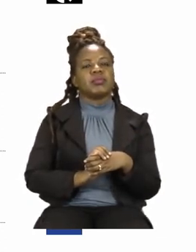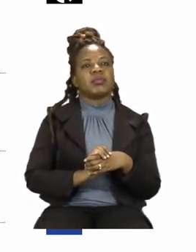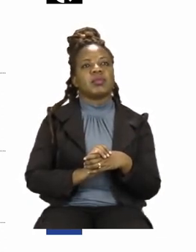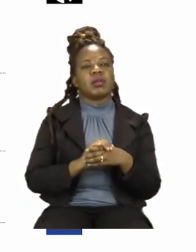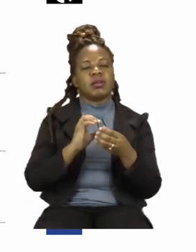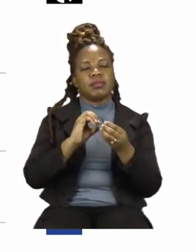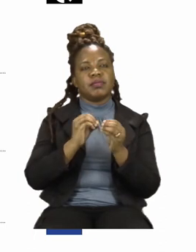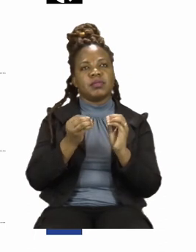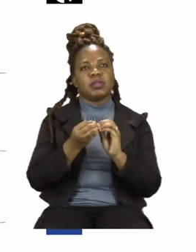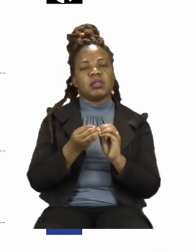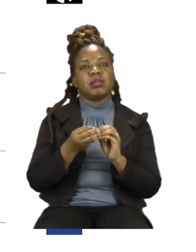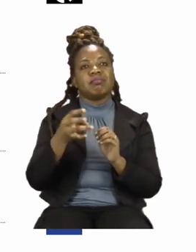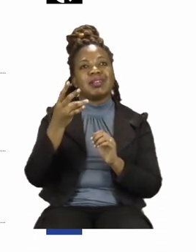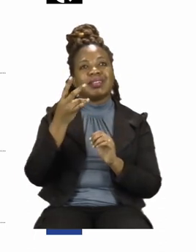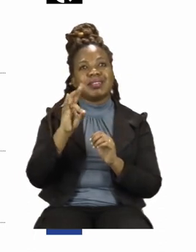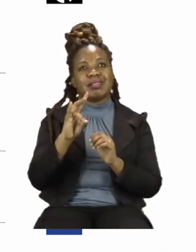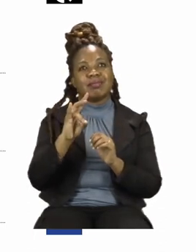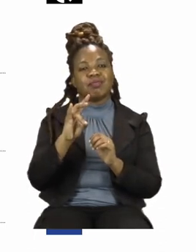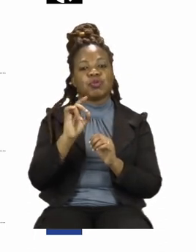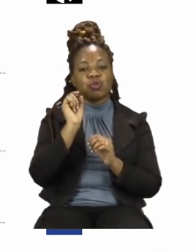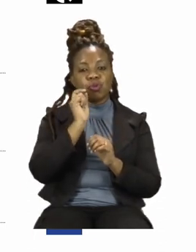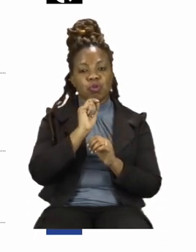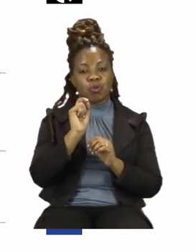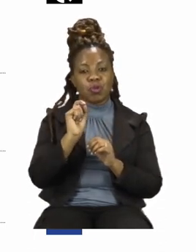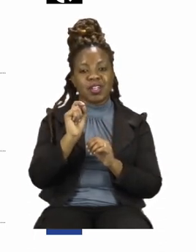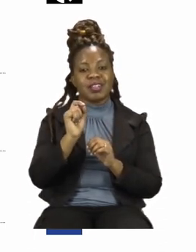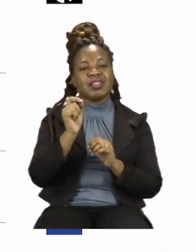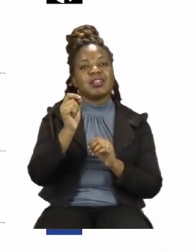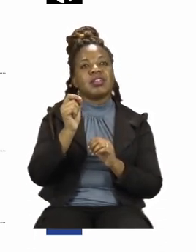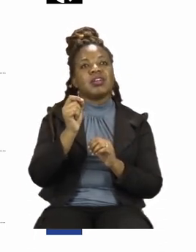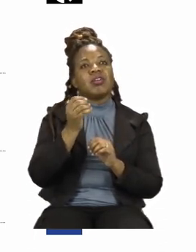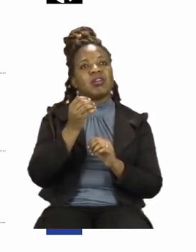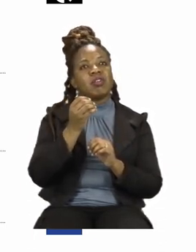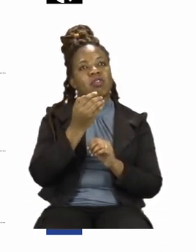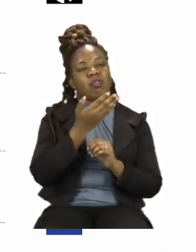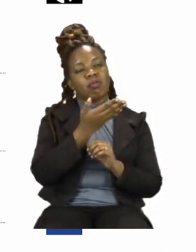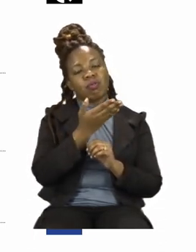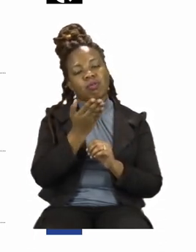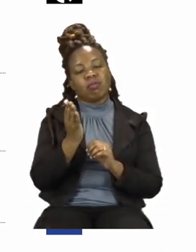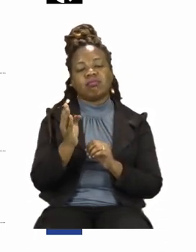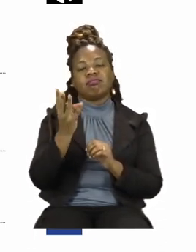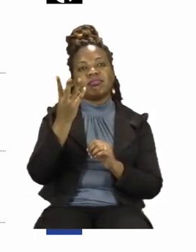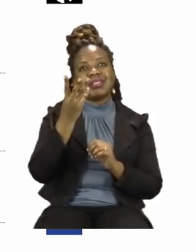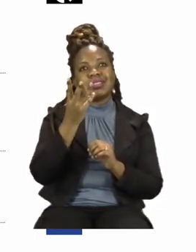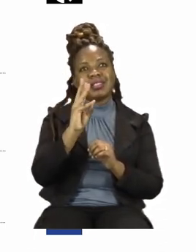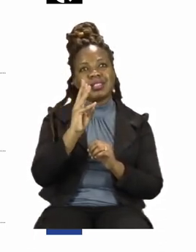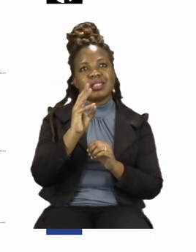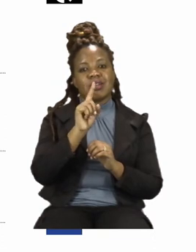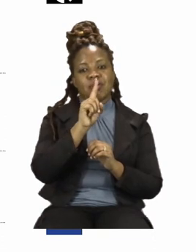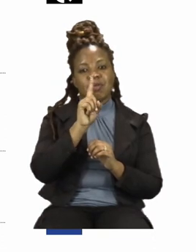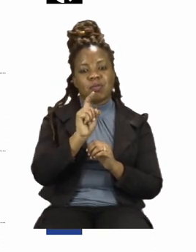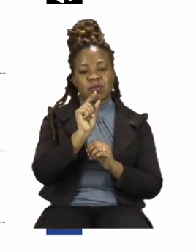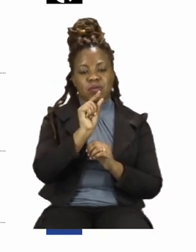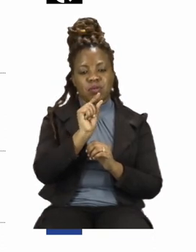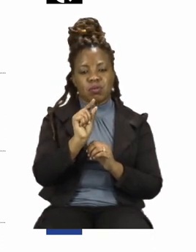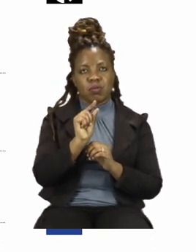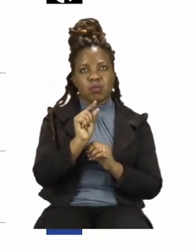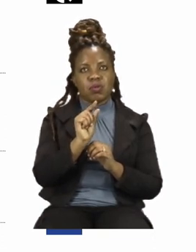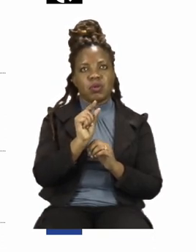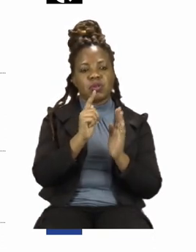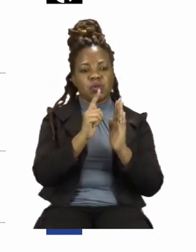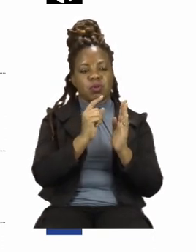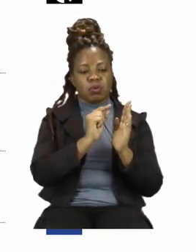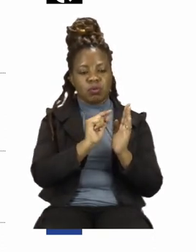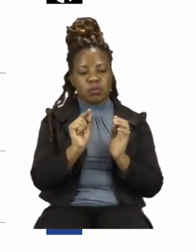on the line. Write all six question words here on the line.